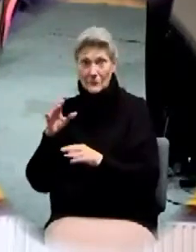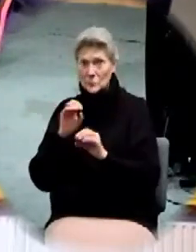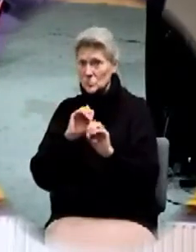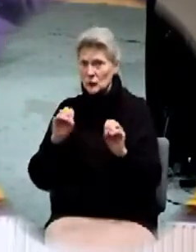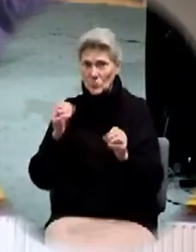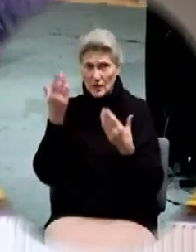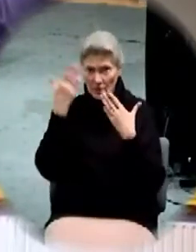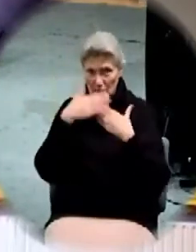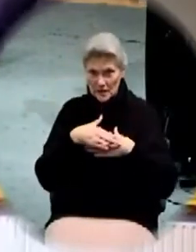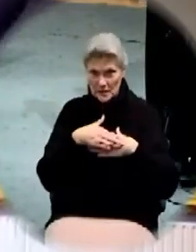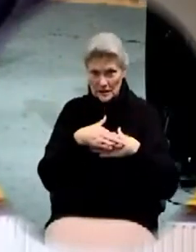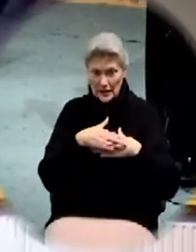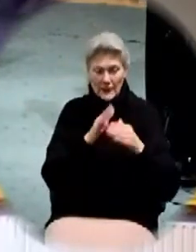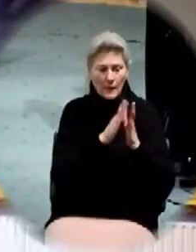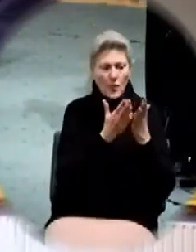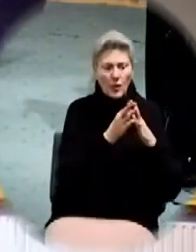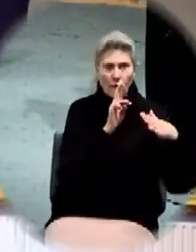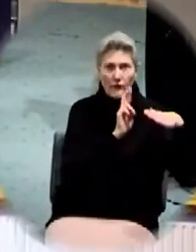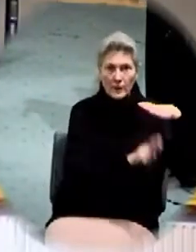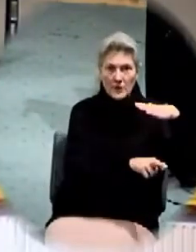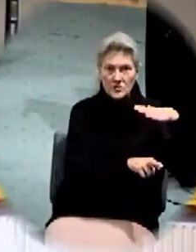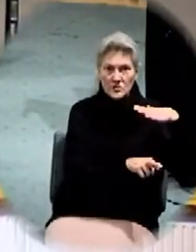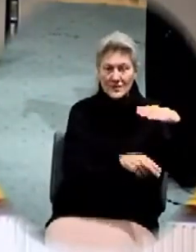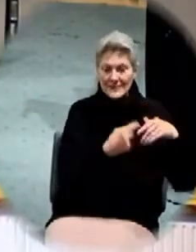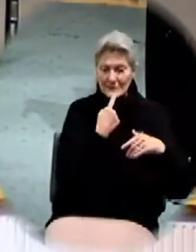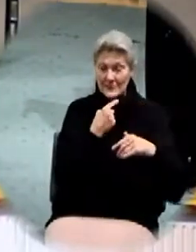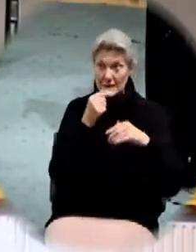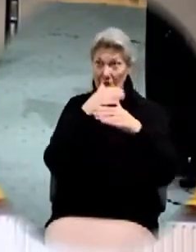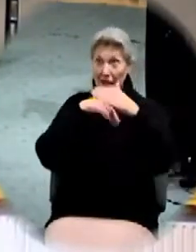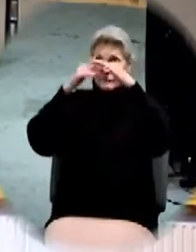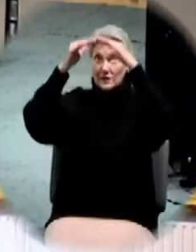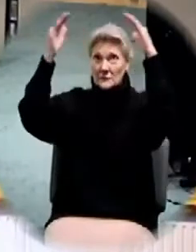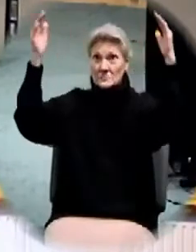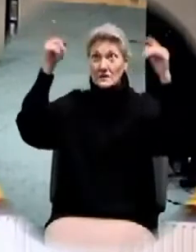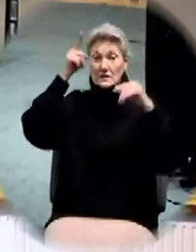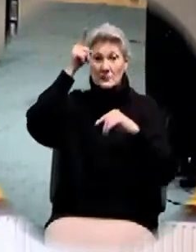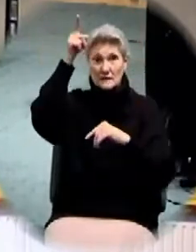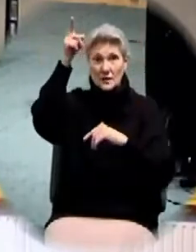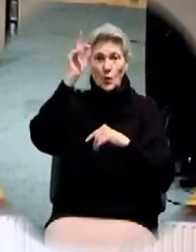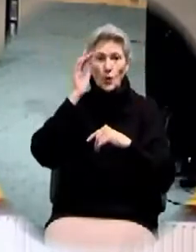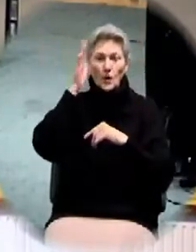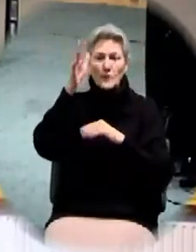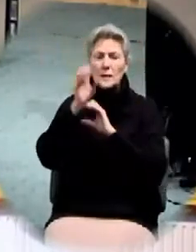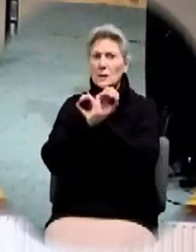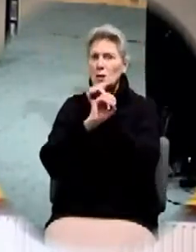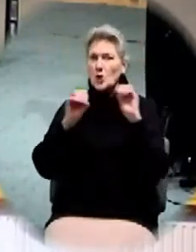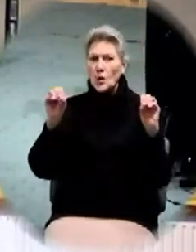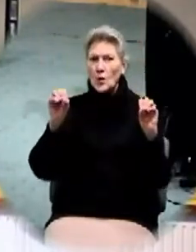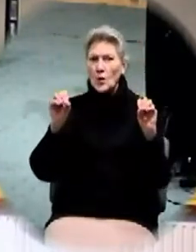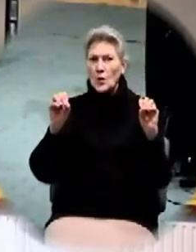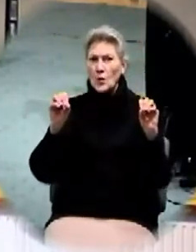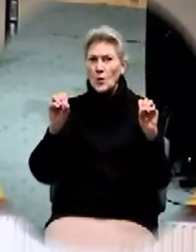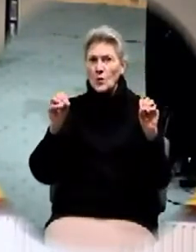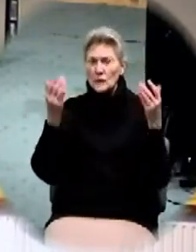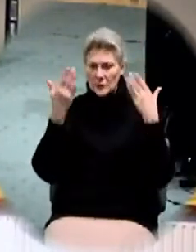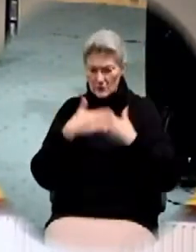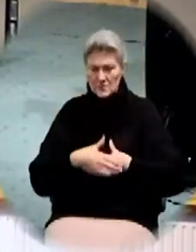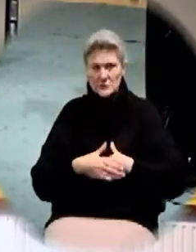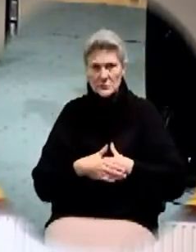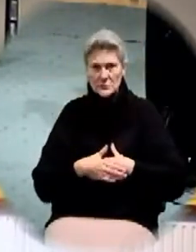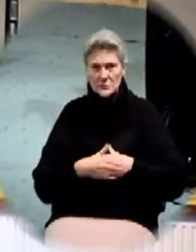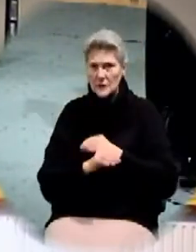and in the book of Revelation it says that in heaven there will be no darkness